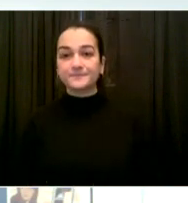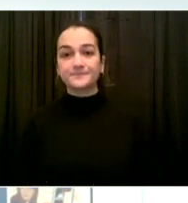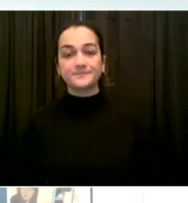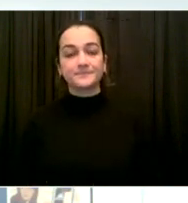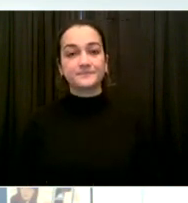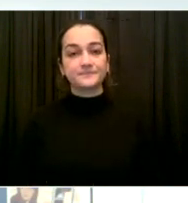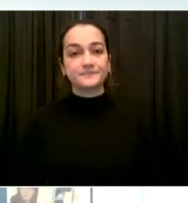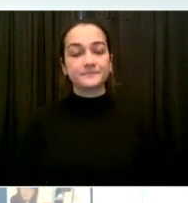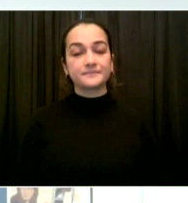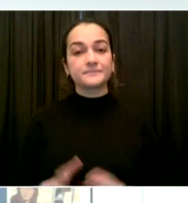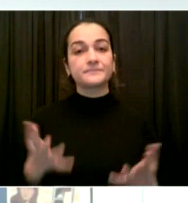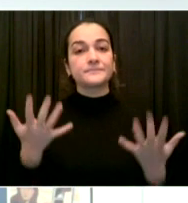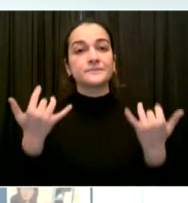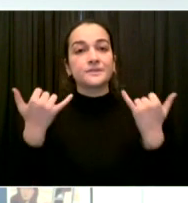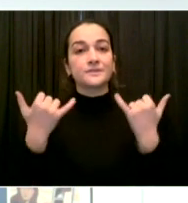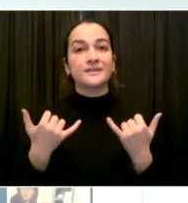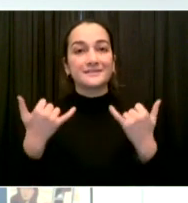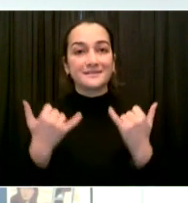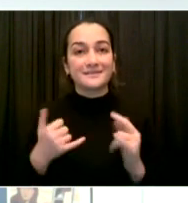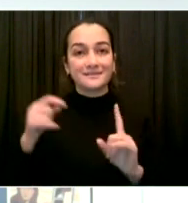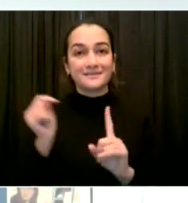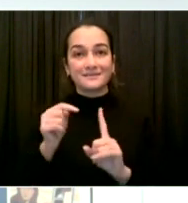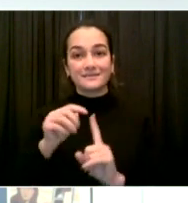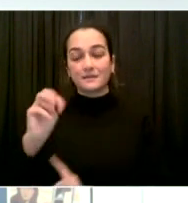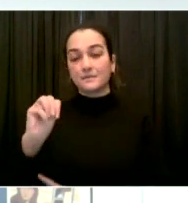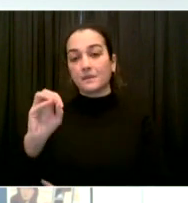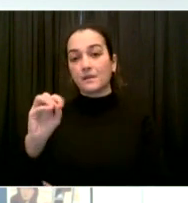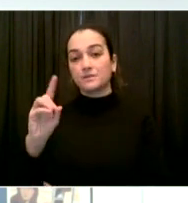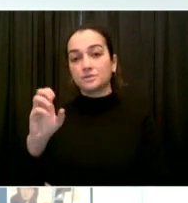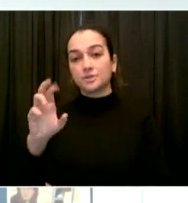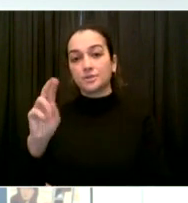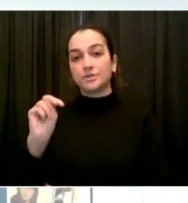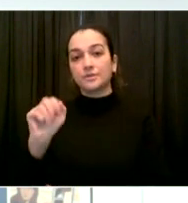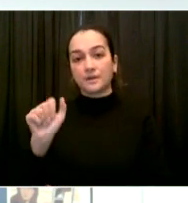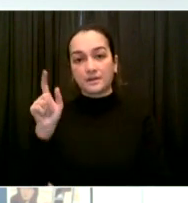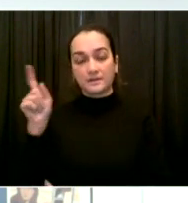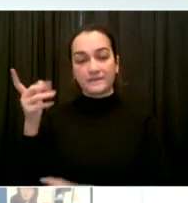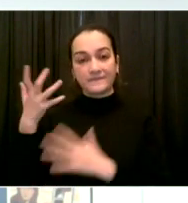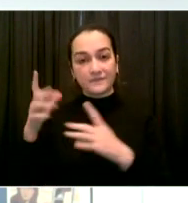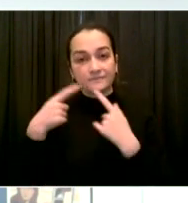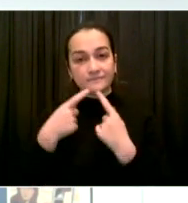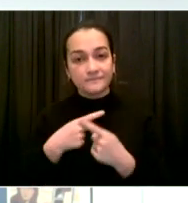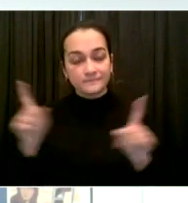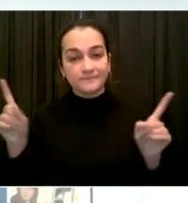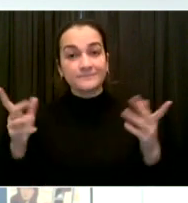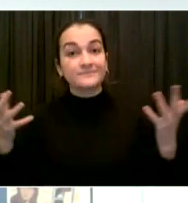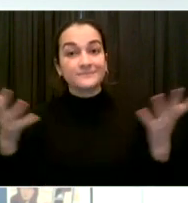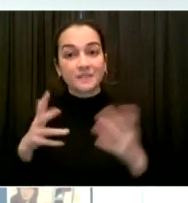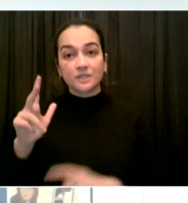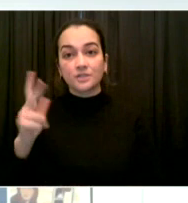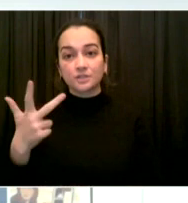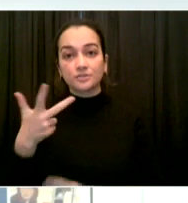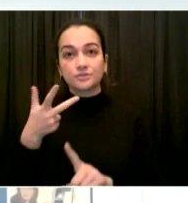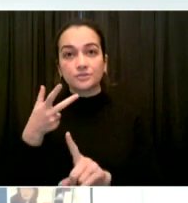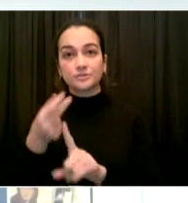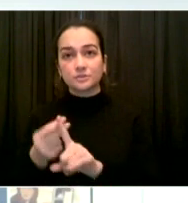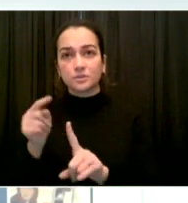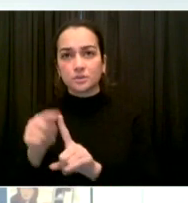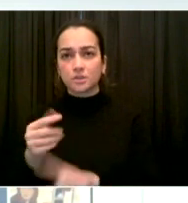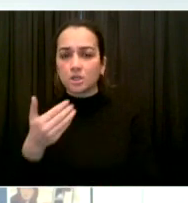that booster doses likely offer significant additional protection against the Omicron variant.